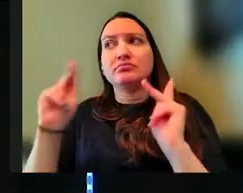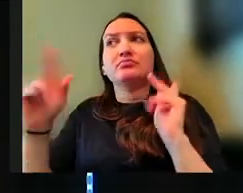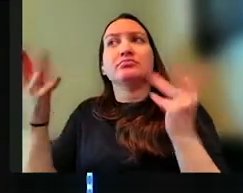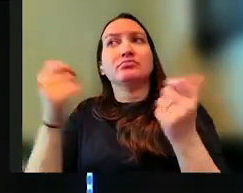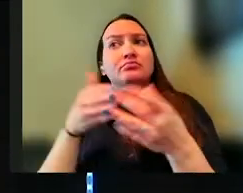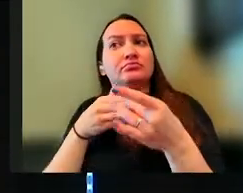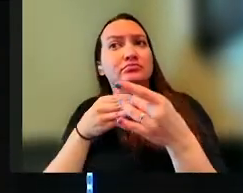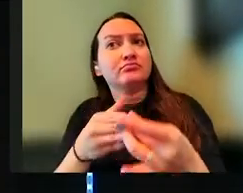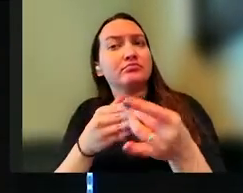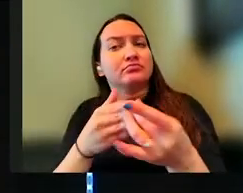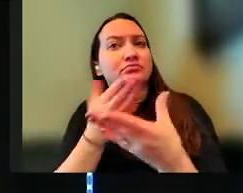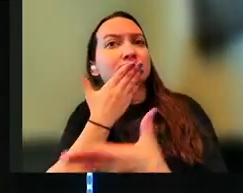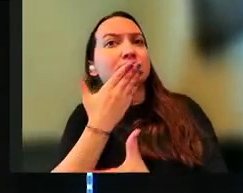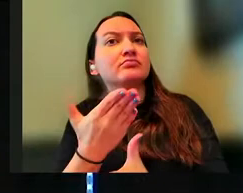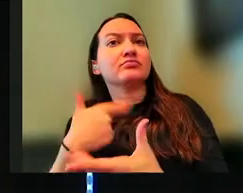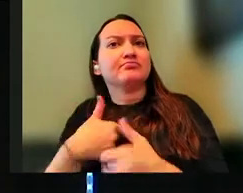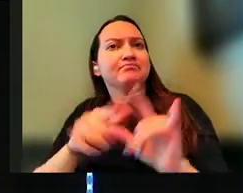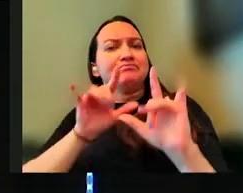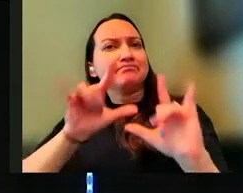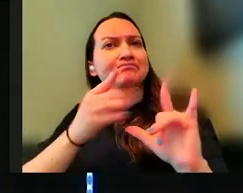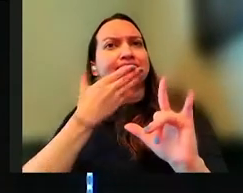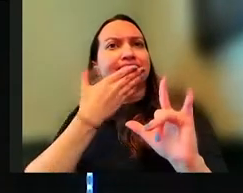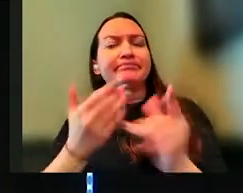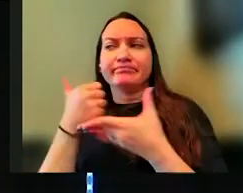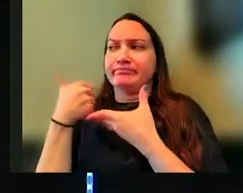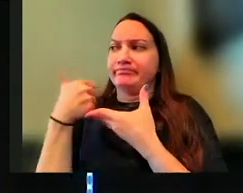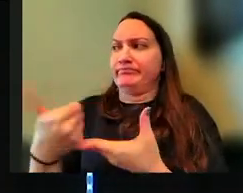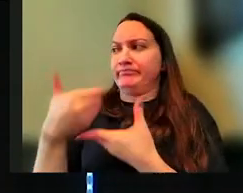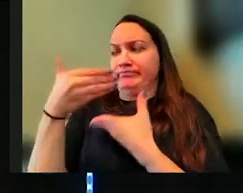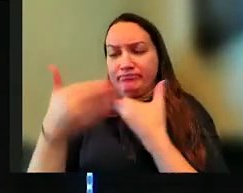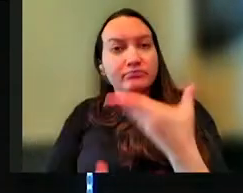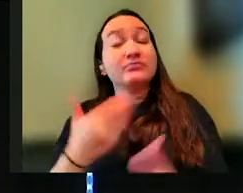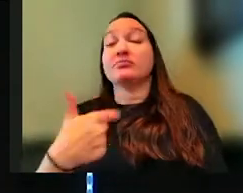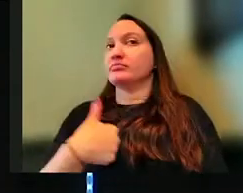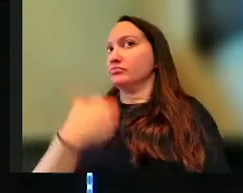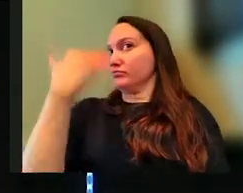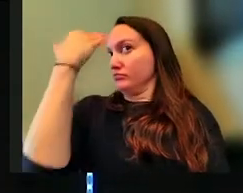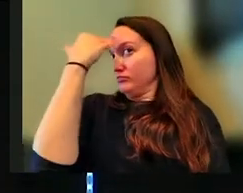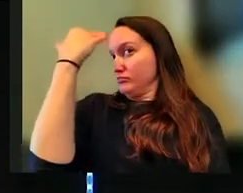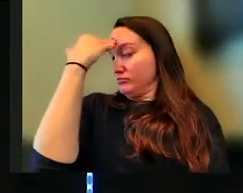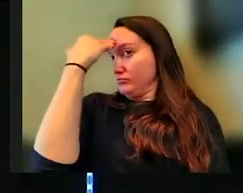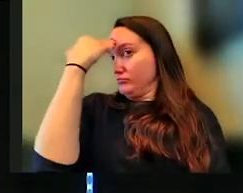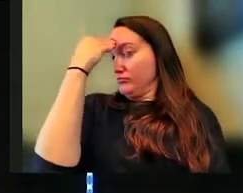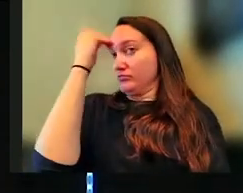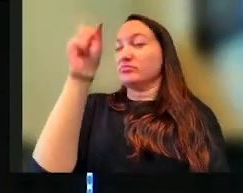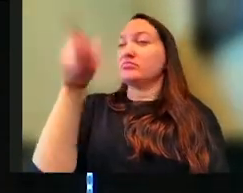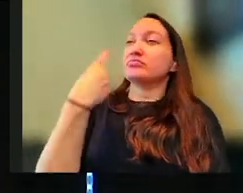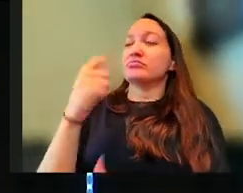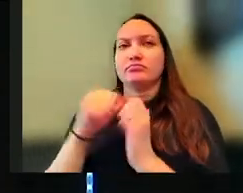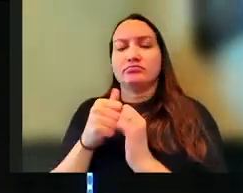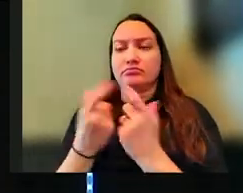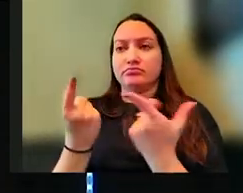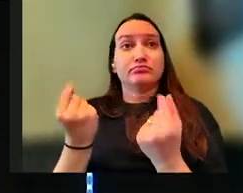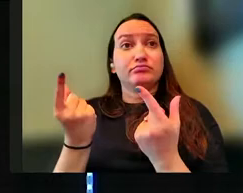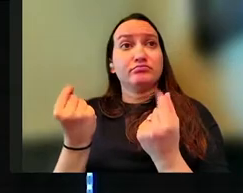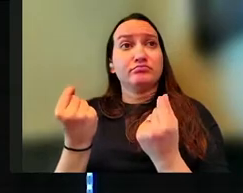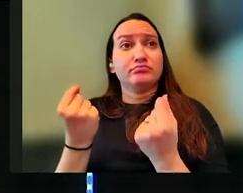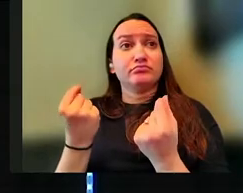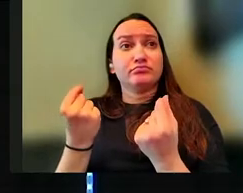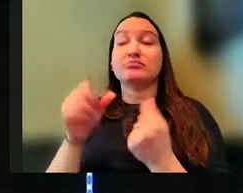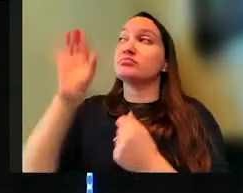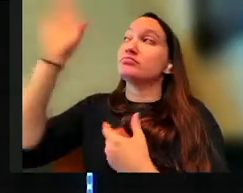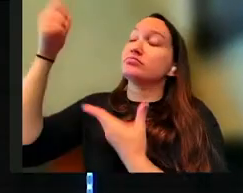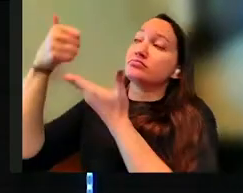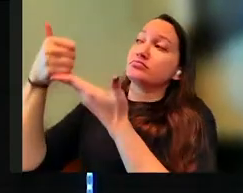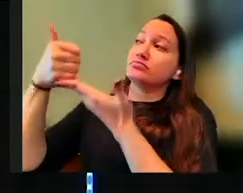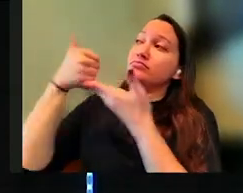well. I want to love them well and help them, and I know that the only way that I can do that, God, is with your help.